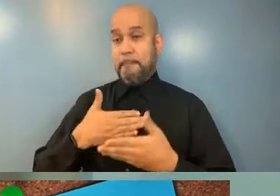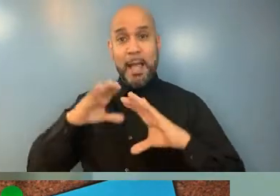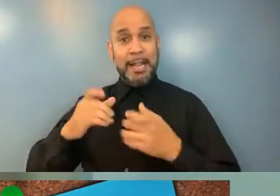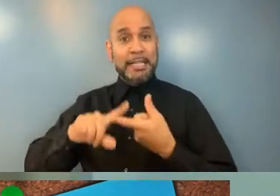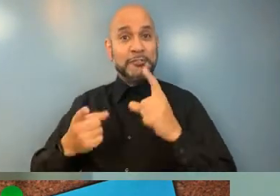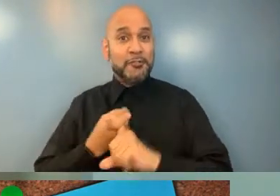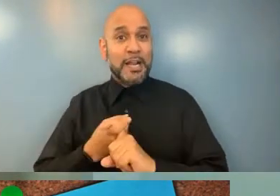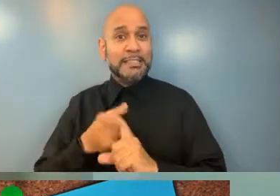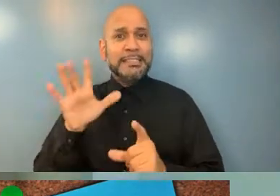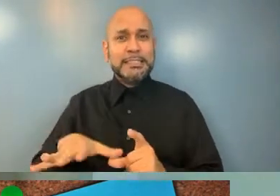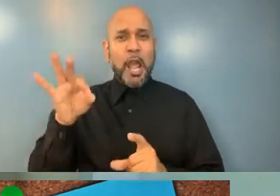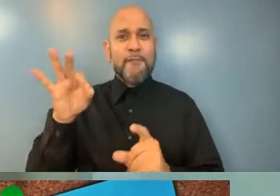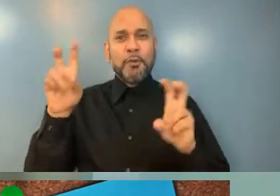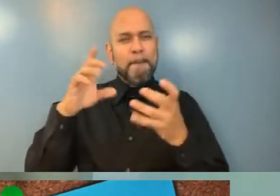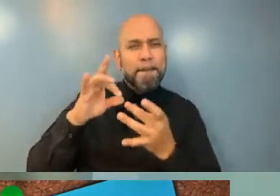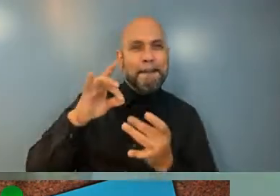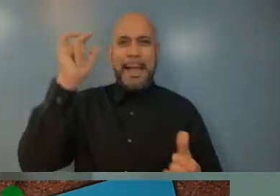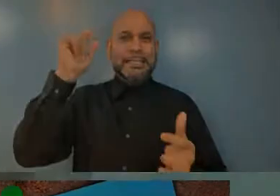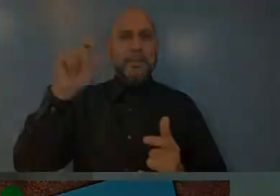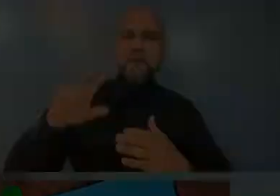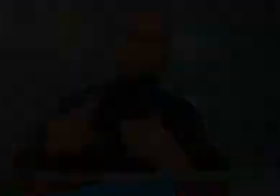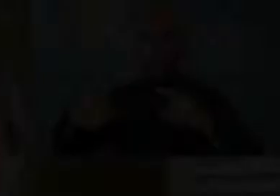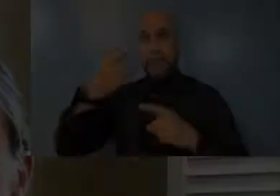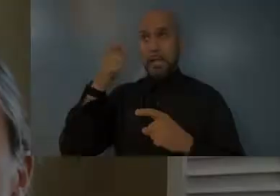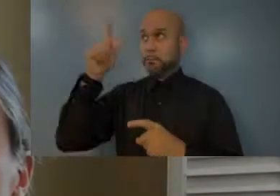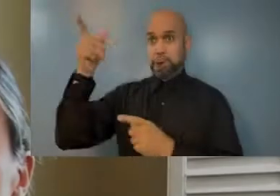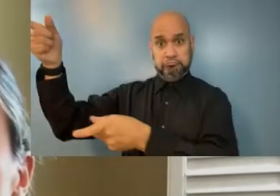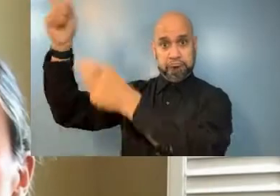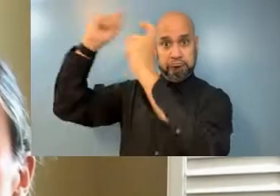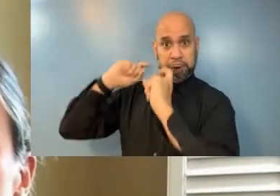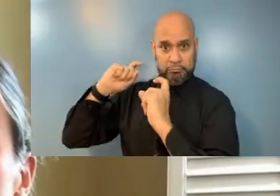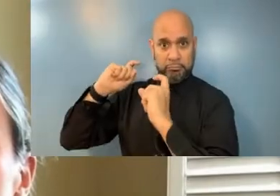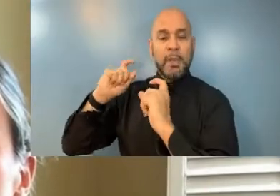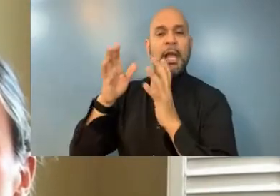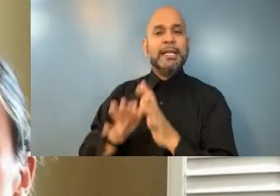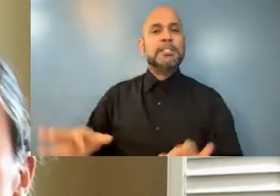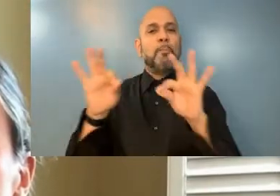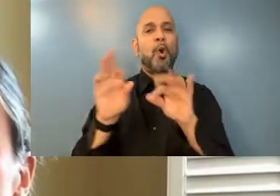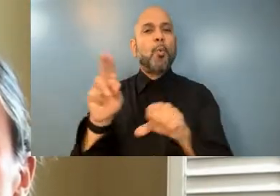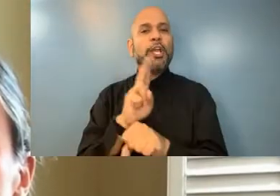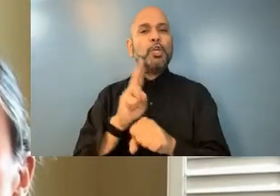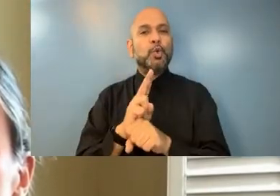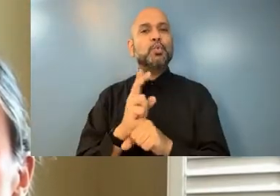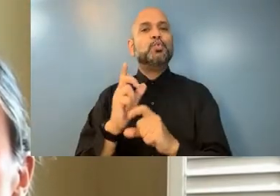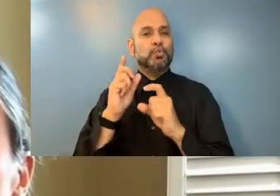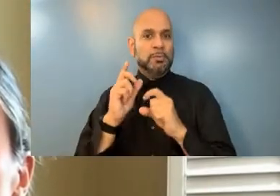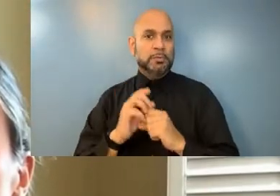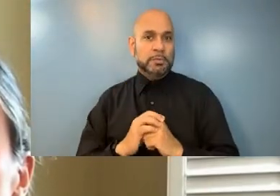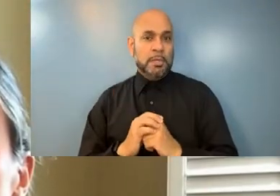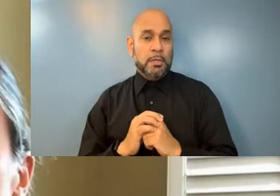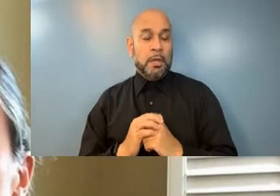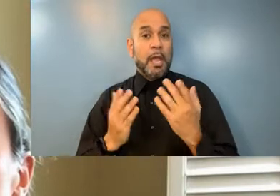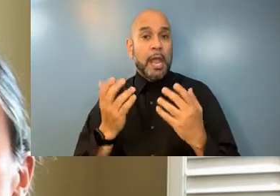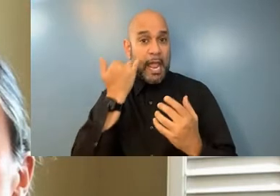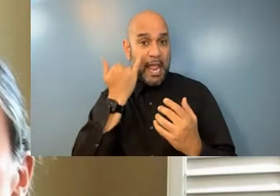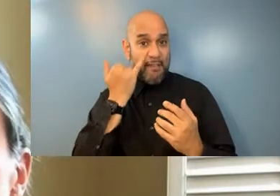classmates discover the magic of poetry. It is important that we use the gifts we have been given. If